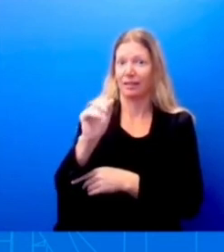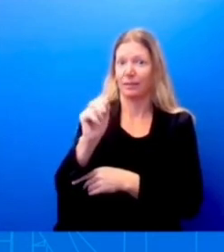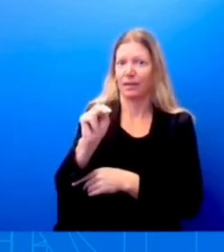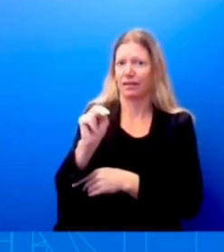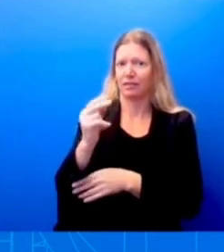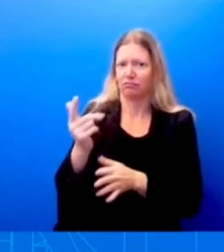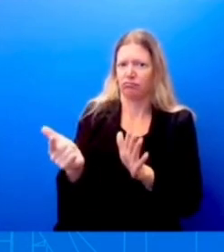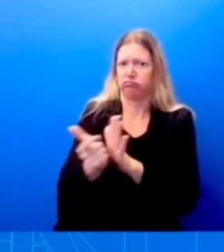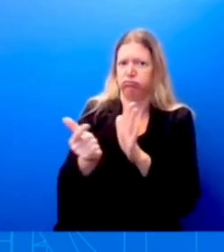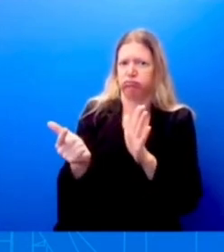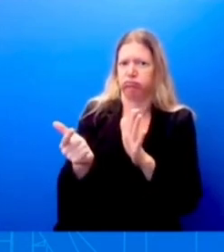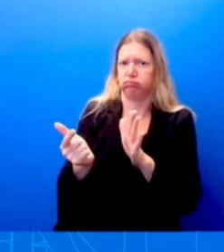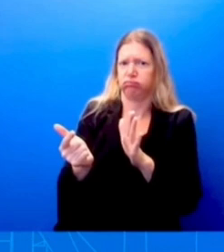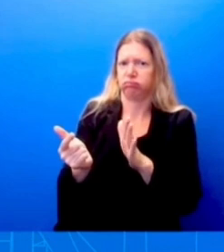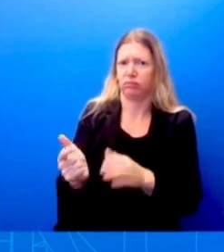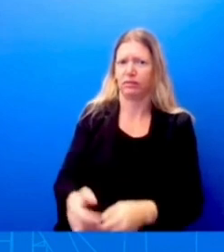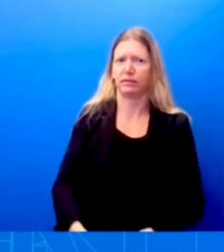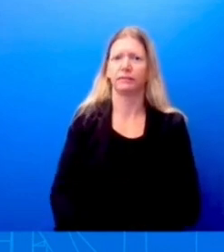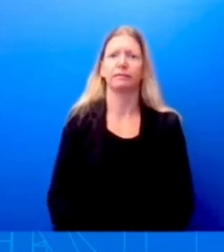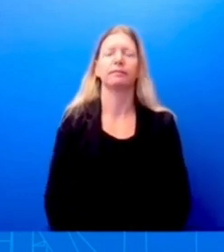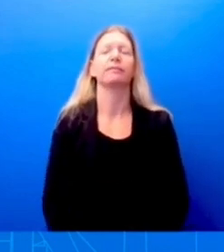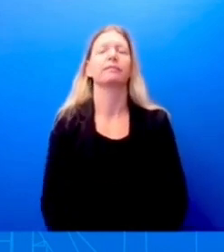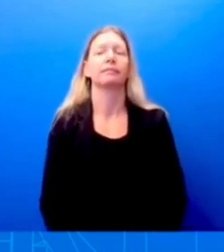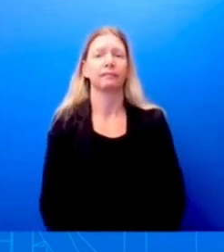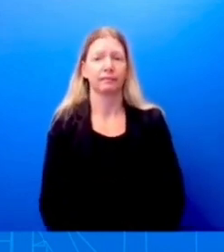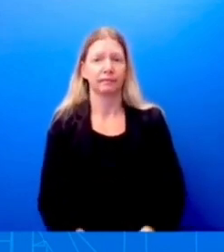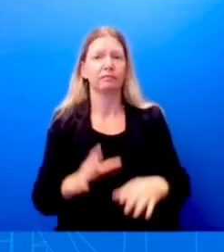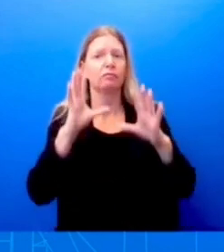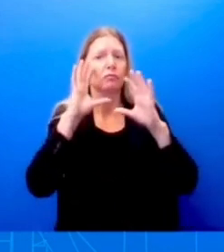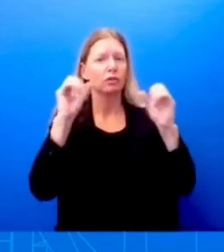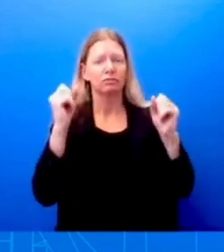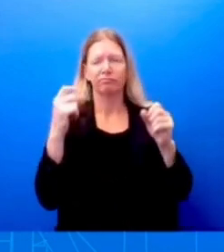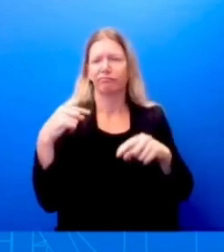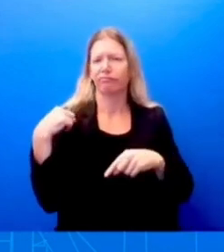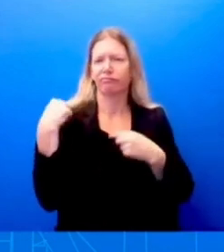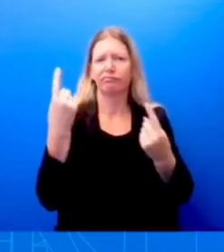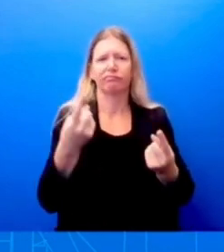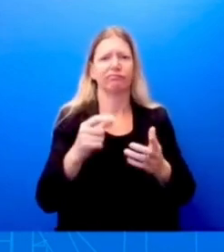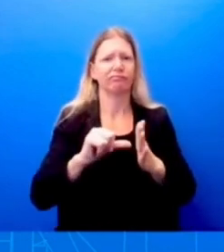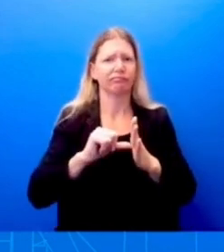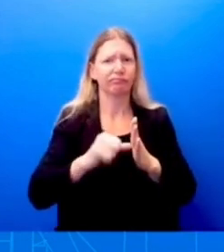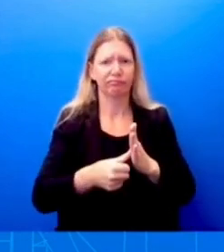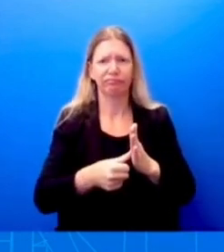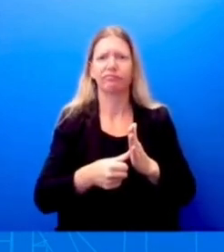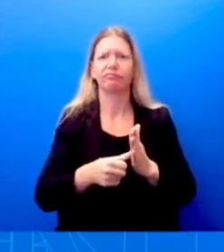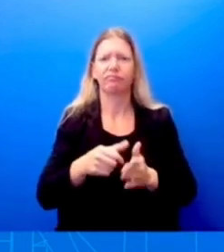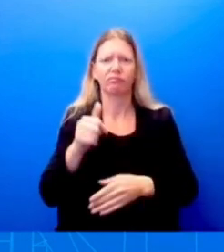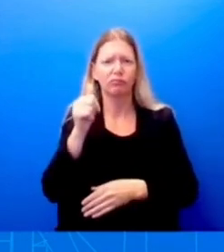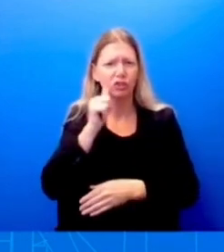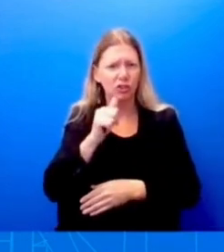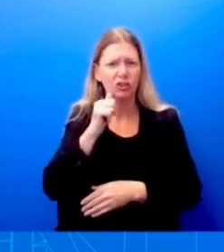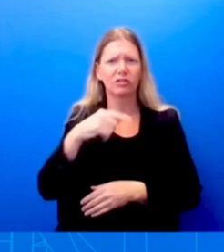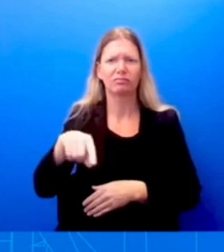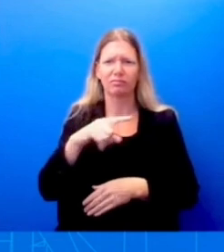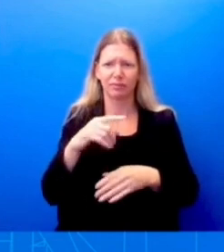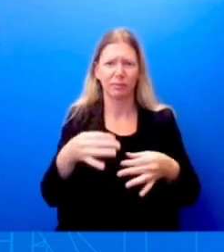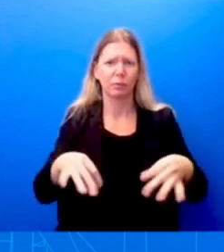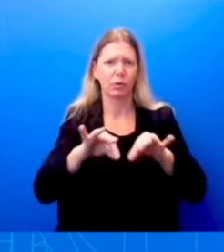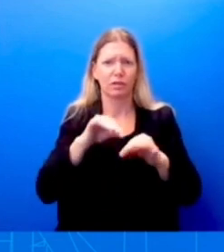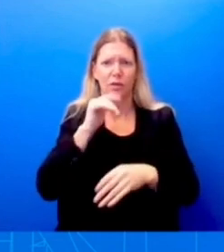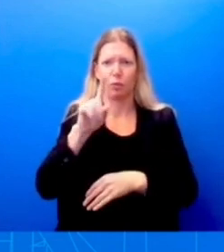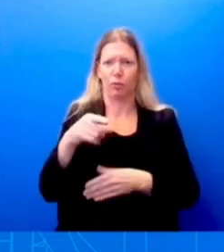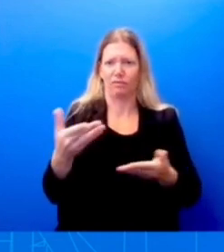the president has always been very clear about the importance of girls, not just here in America, but globally, um,